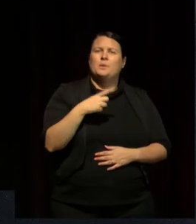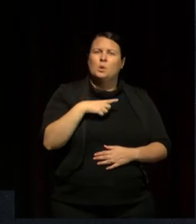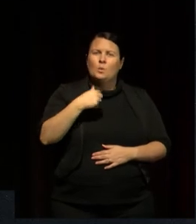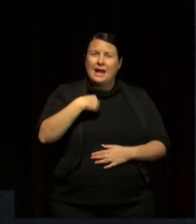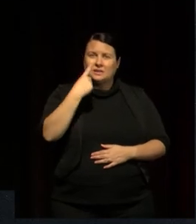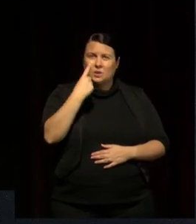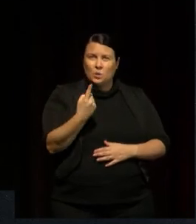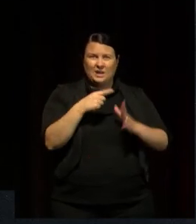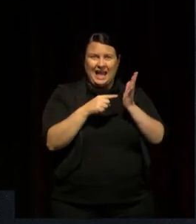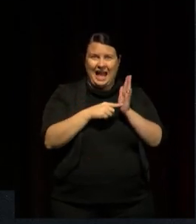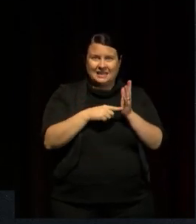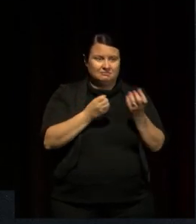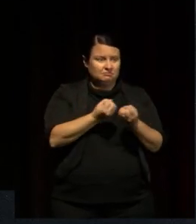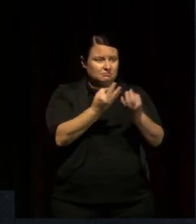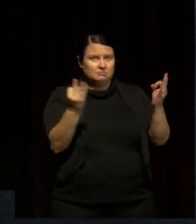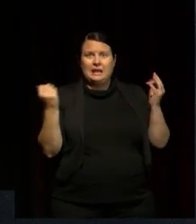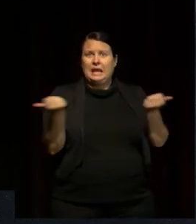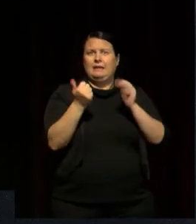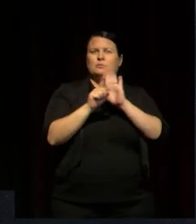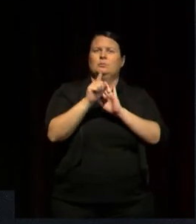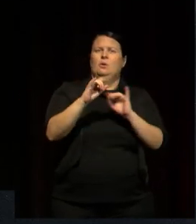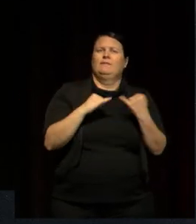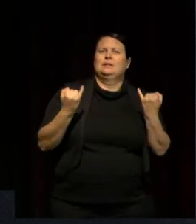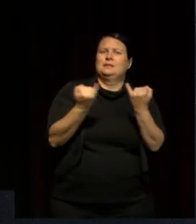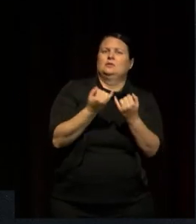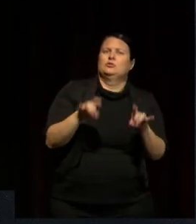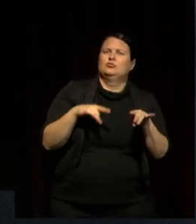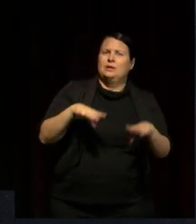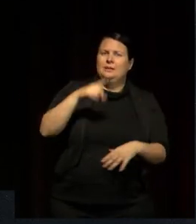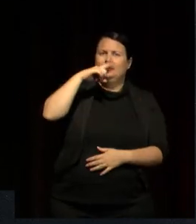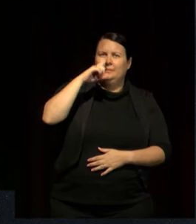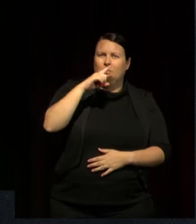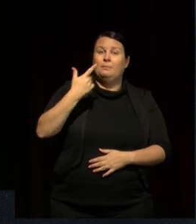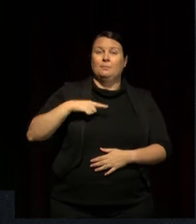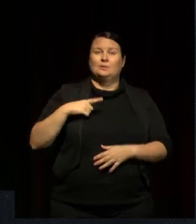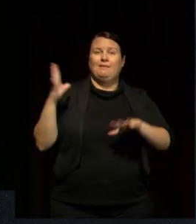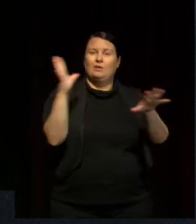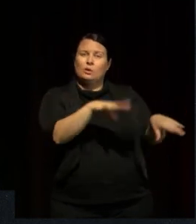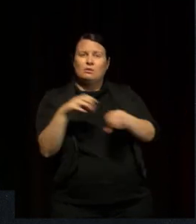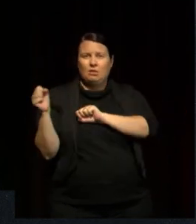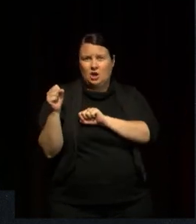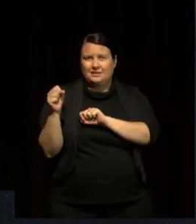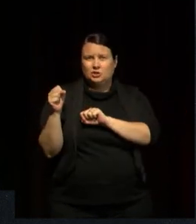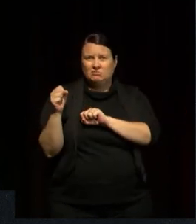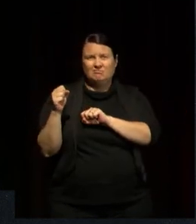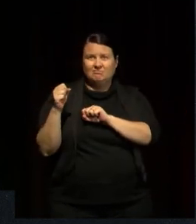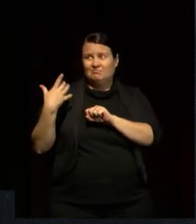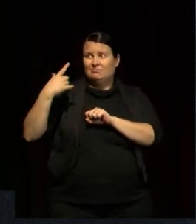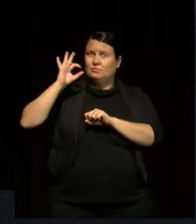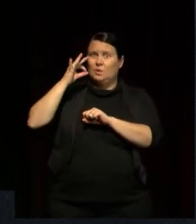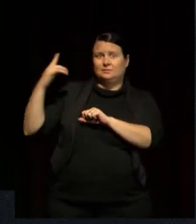of representation in a form that was introduced through colonisation, through invasion and colonisation.